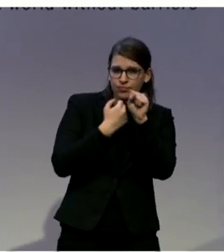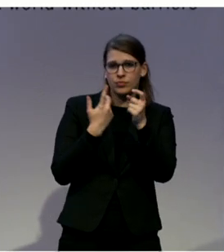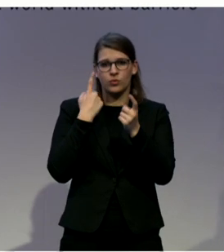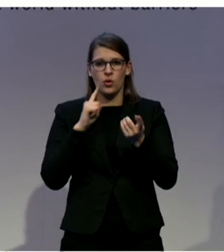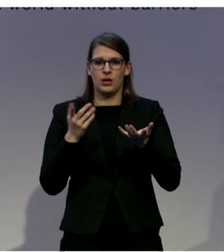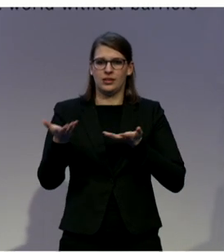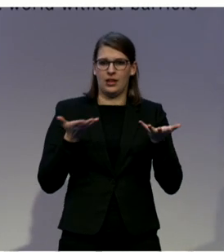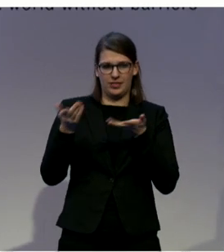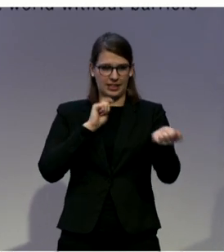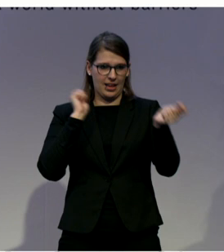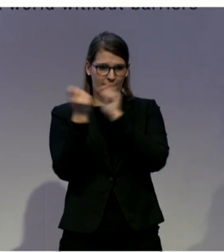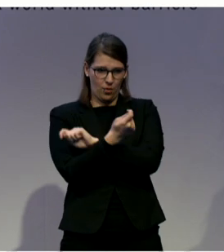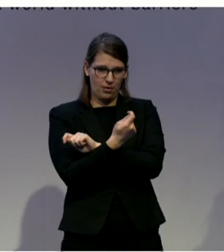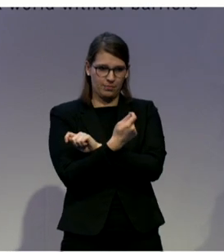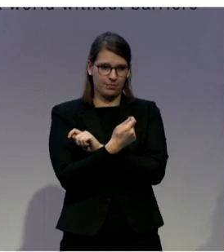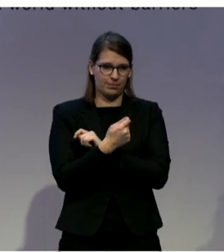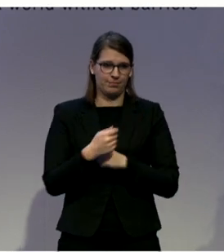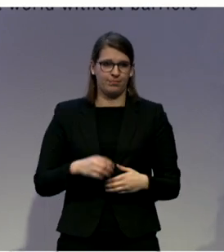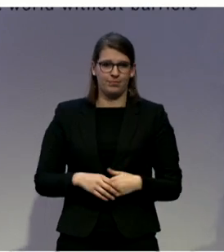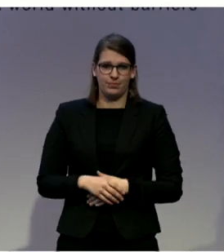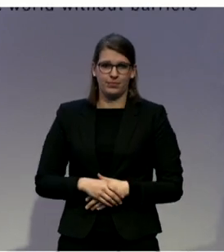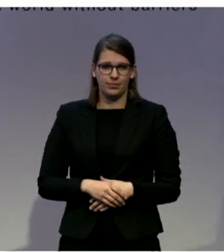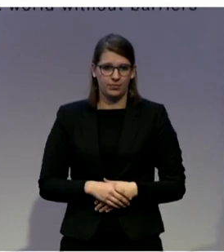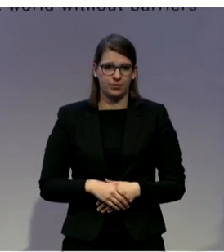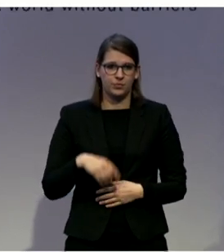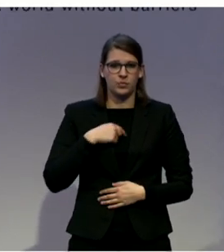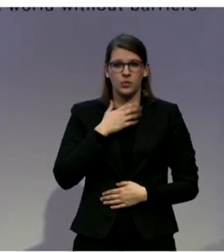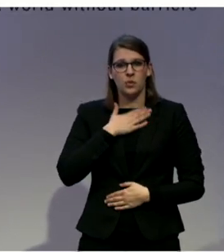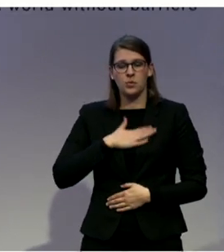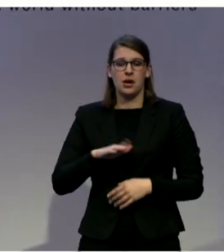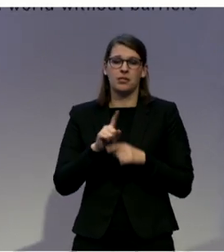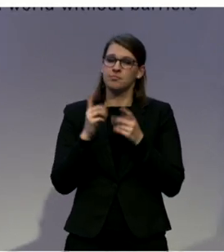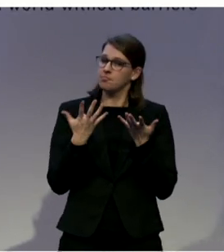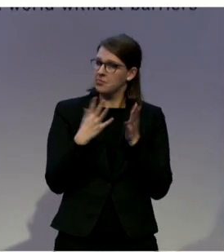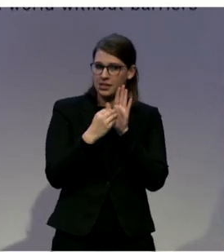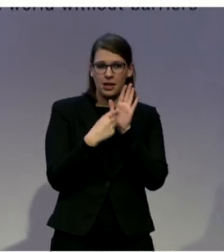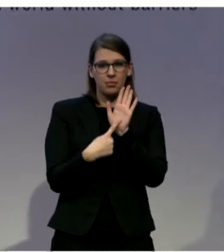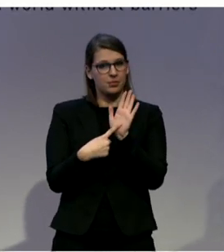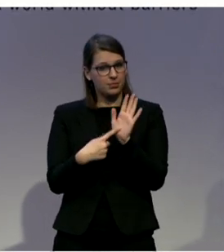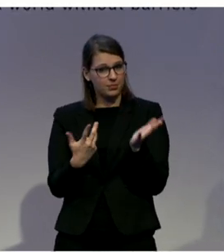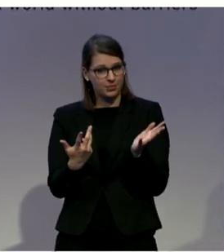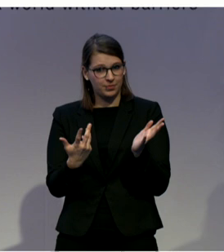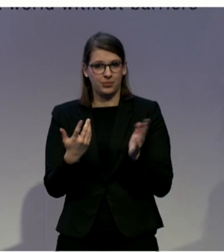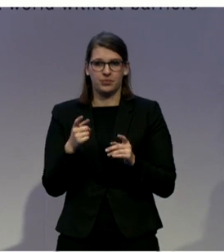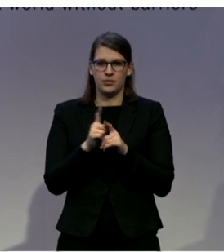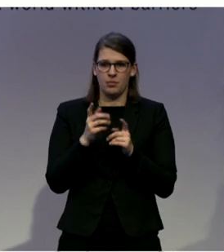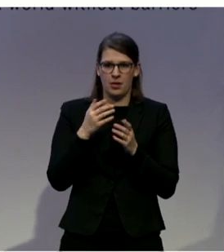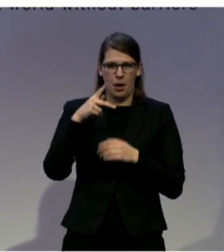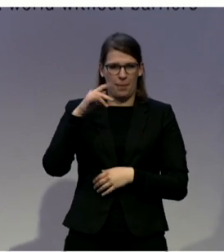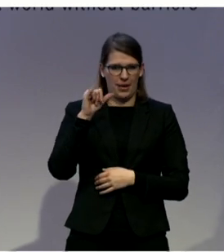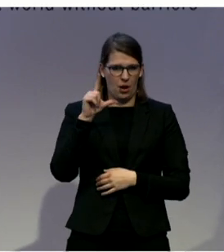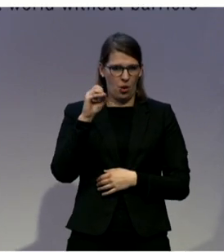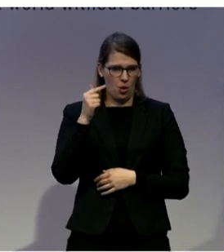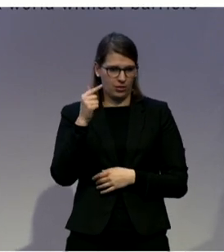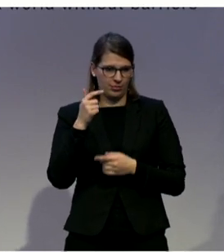talk through an example of moving from the pilot projects to more systemic innovation and more